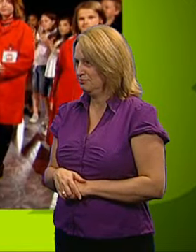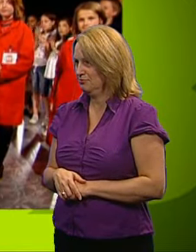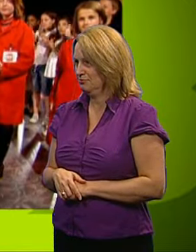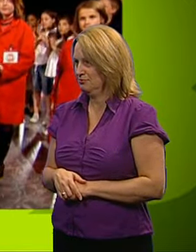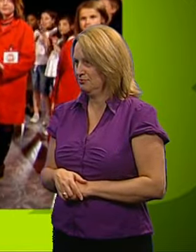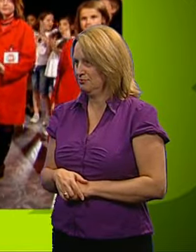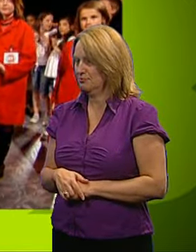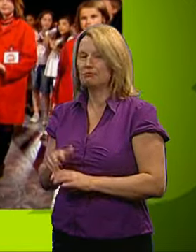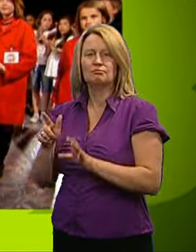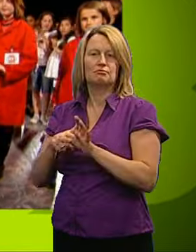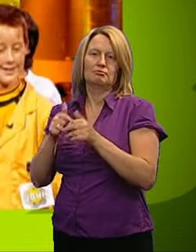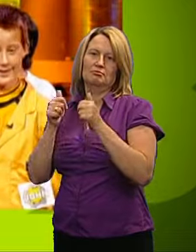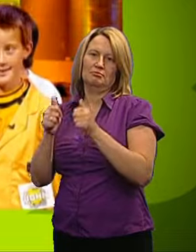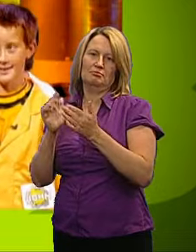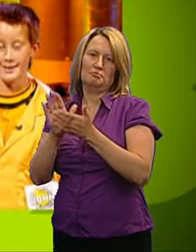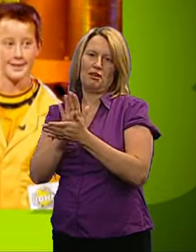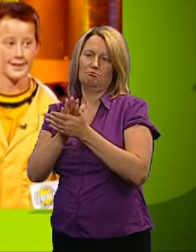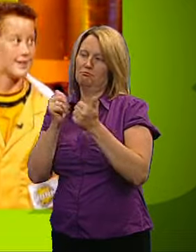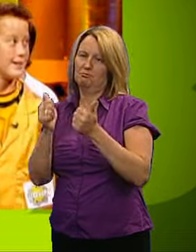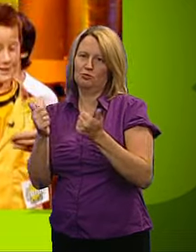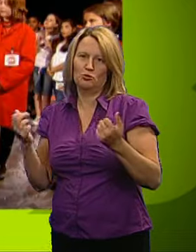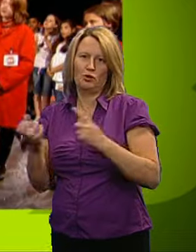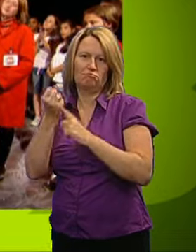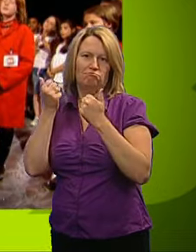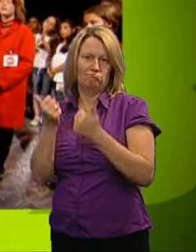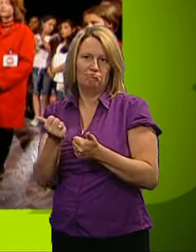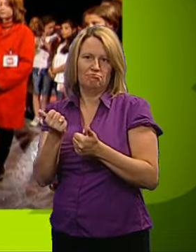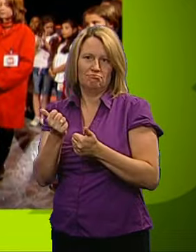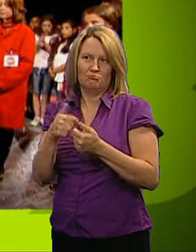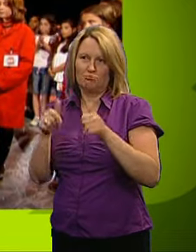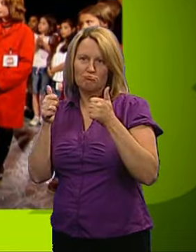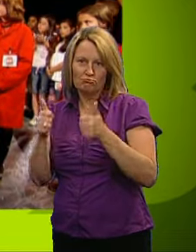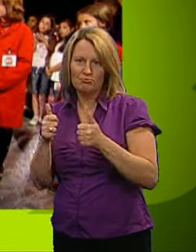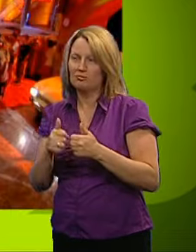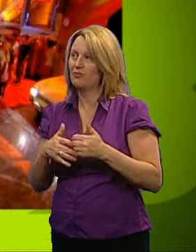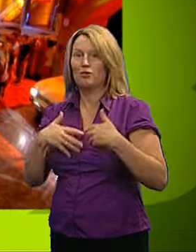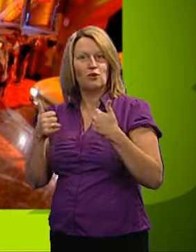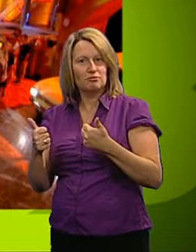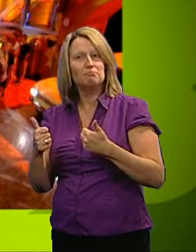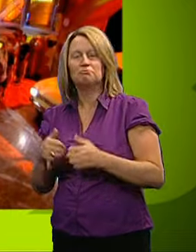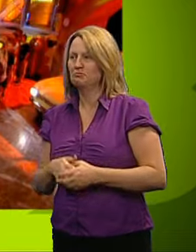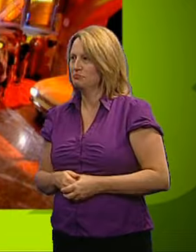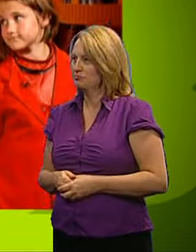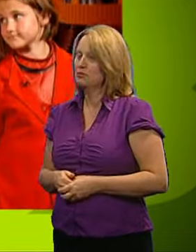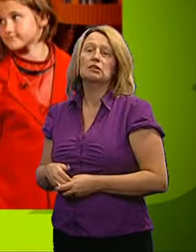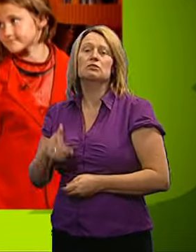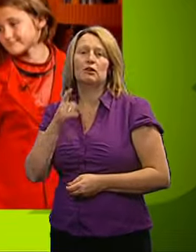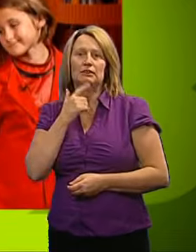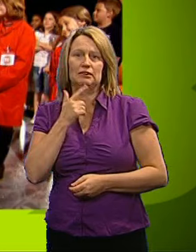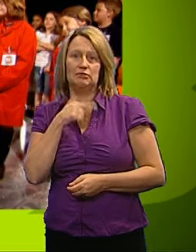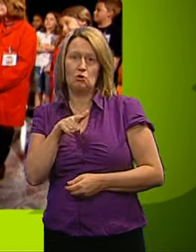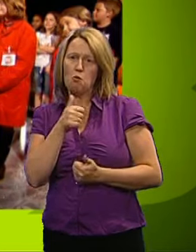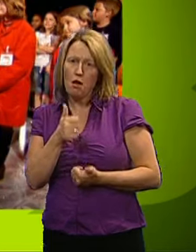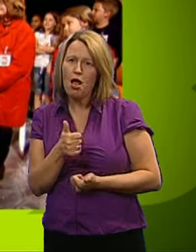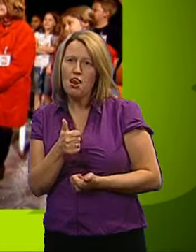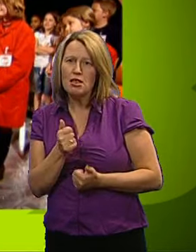Yeah, those. Well played. Well played. All of these coming home with you. That feels good. Reds, you did so